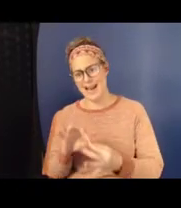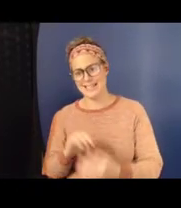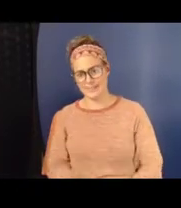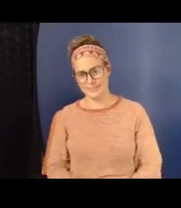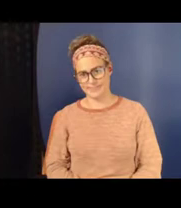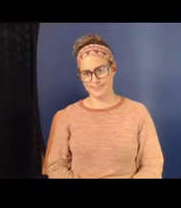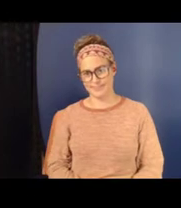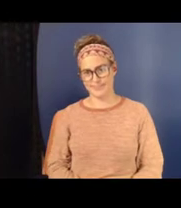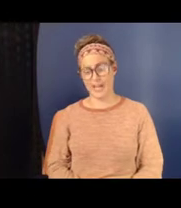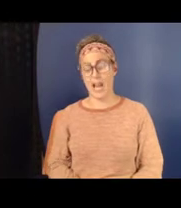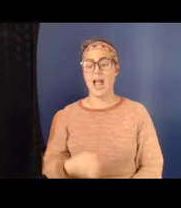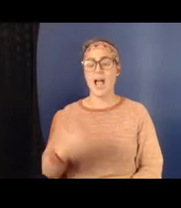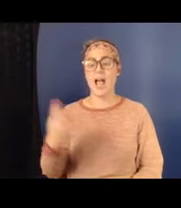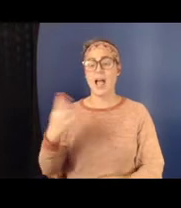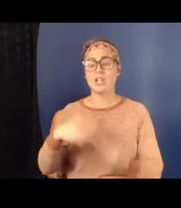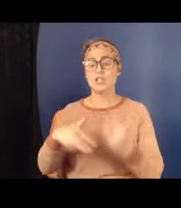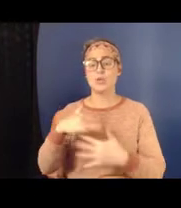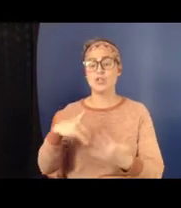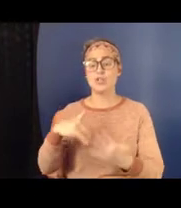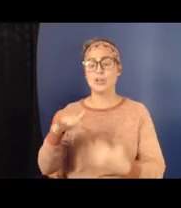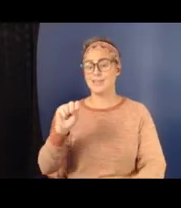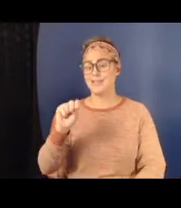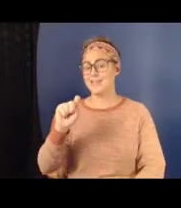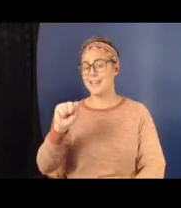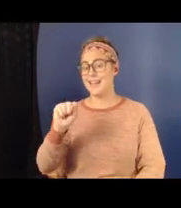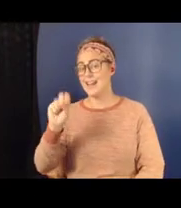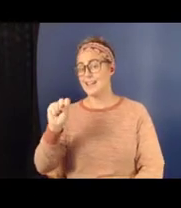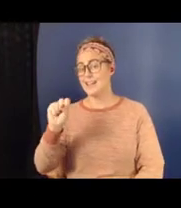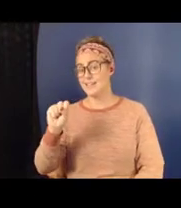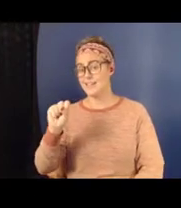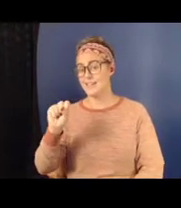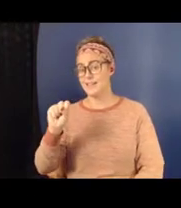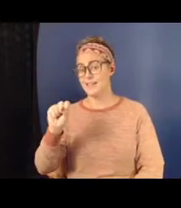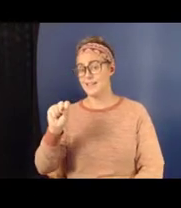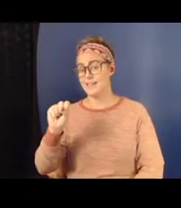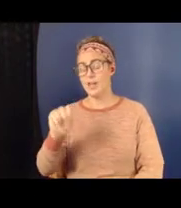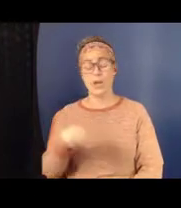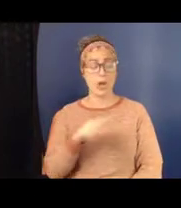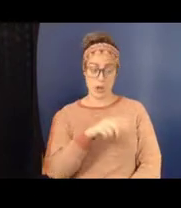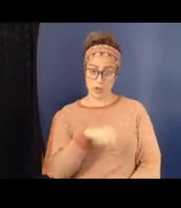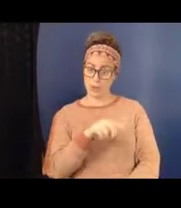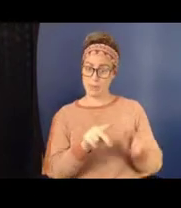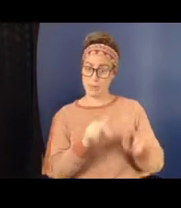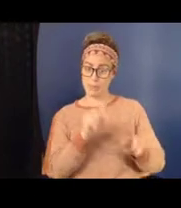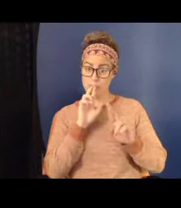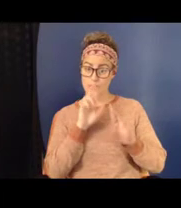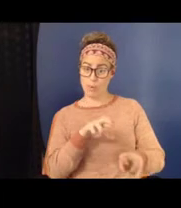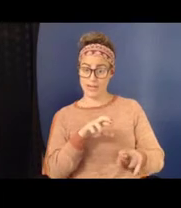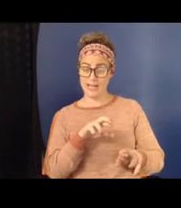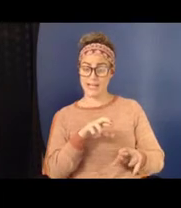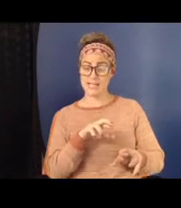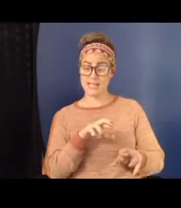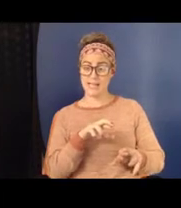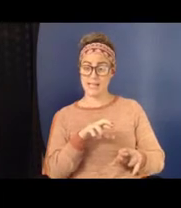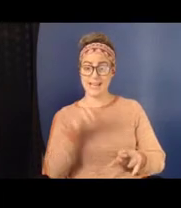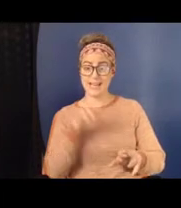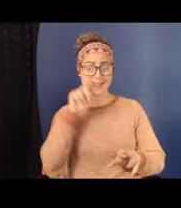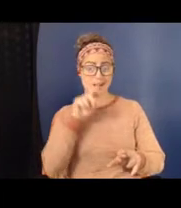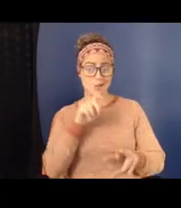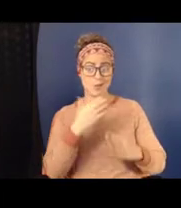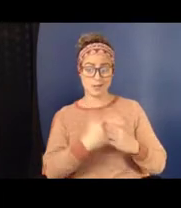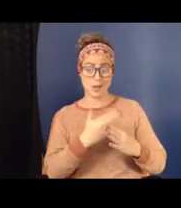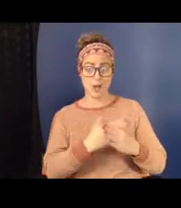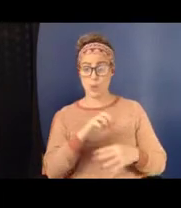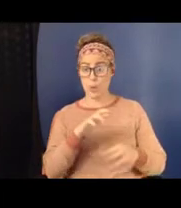status. Those that reported engaging in sexual assault or rape actually were quite isolated. And so